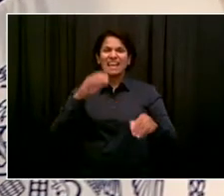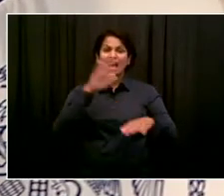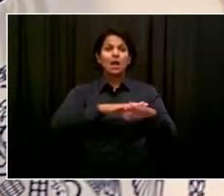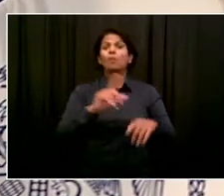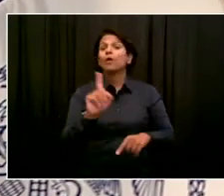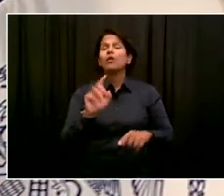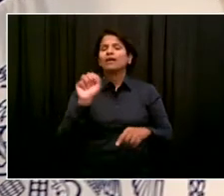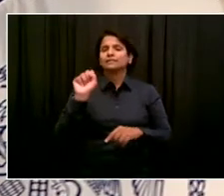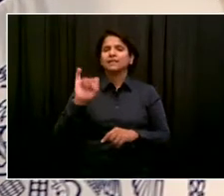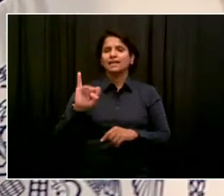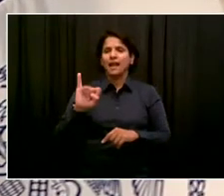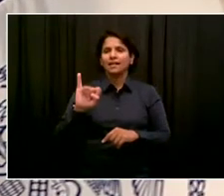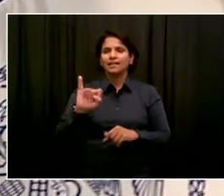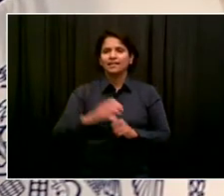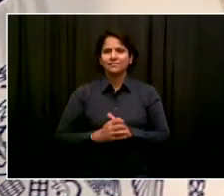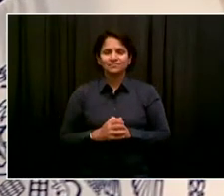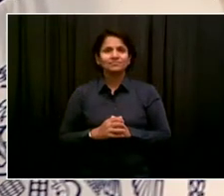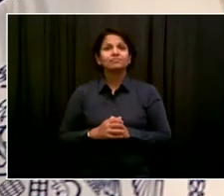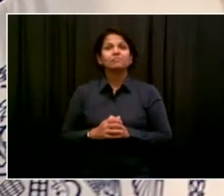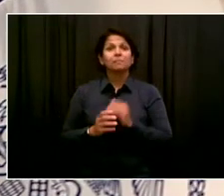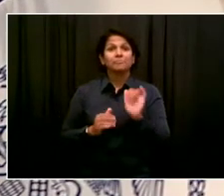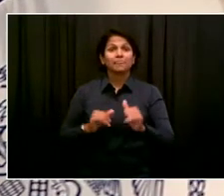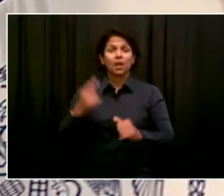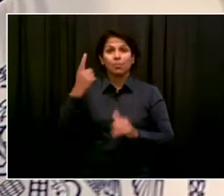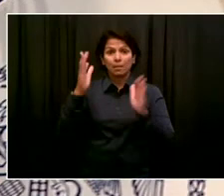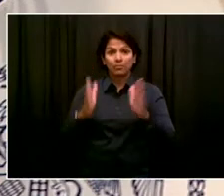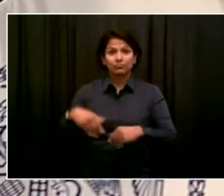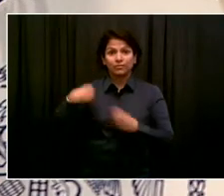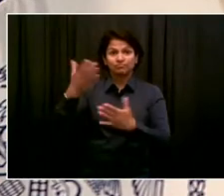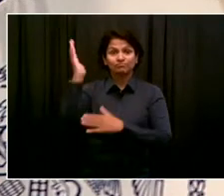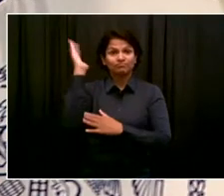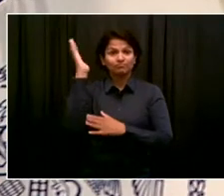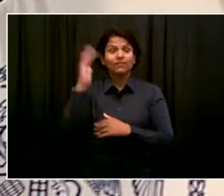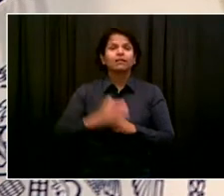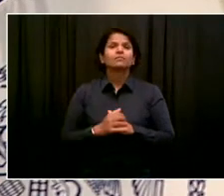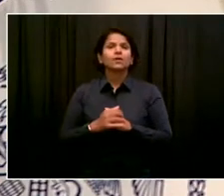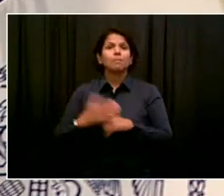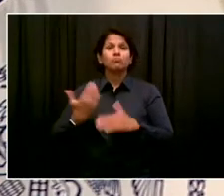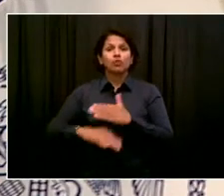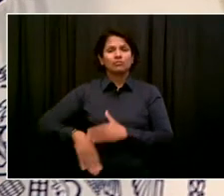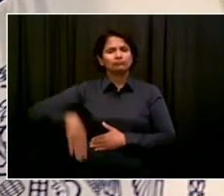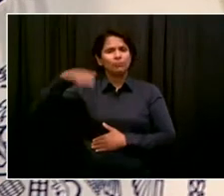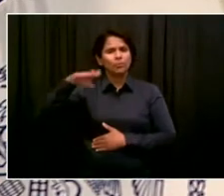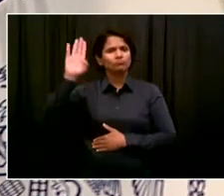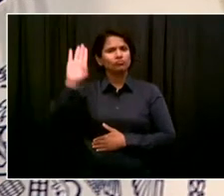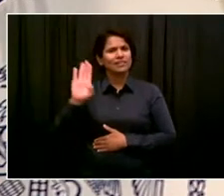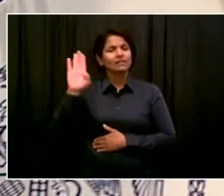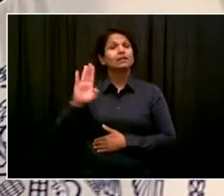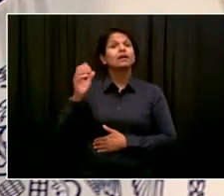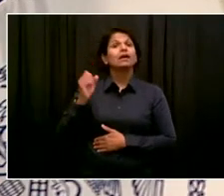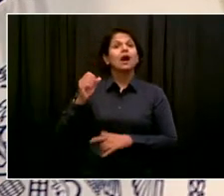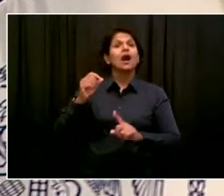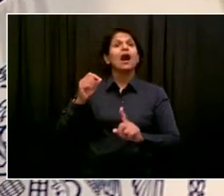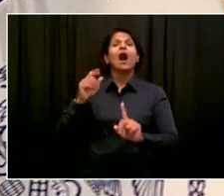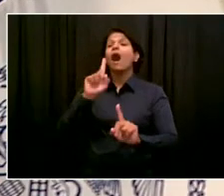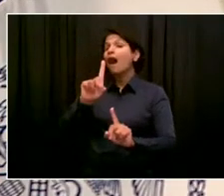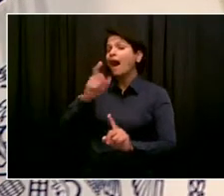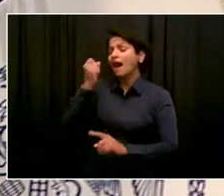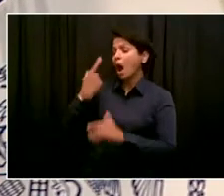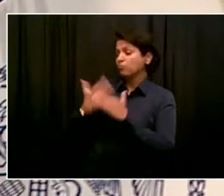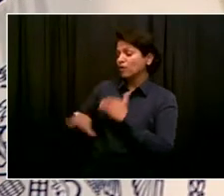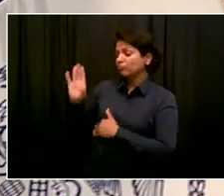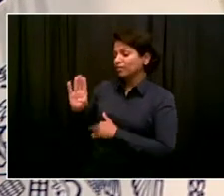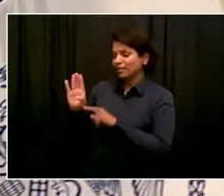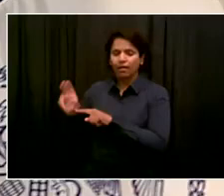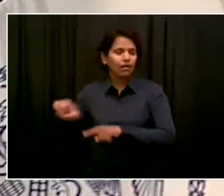He is Brooklyn-born but Staten Island-bred. He is one of the most extraordinary figures ever to come out of Staten Island.